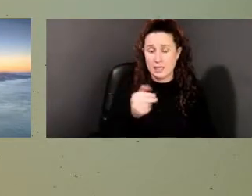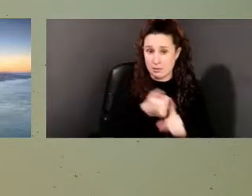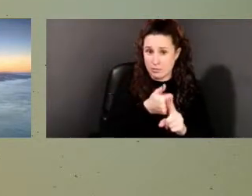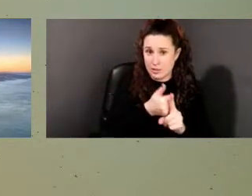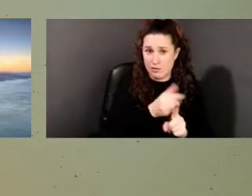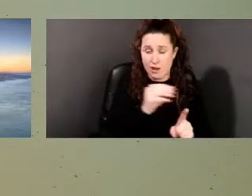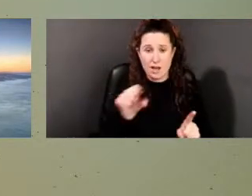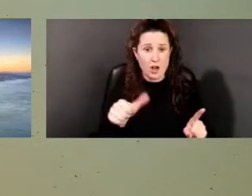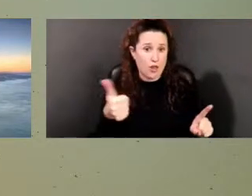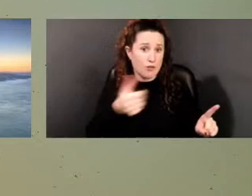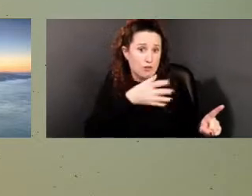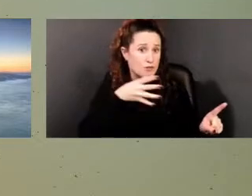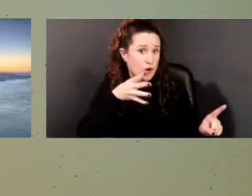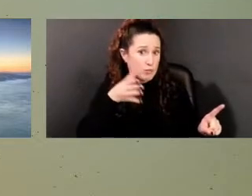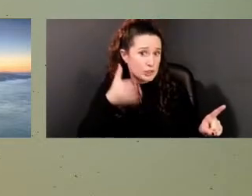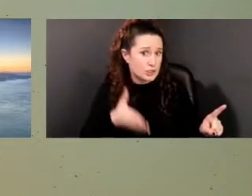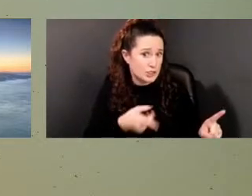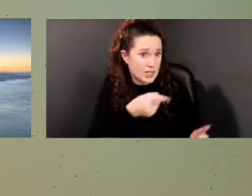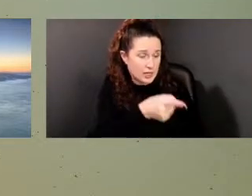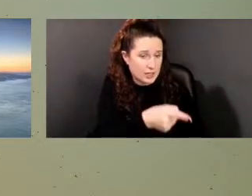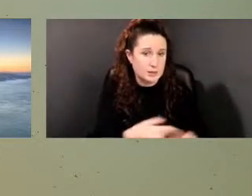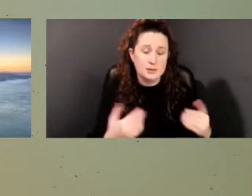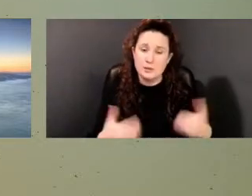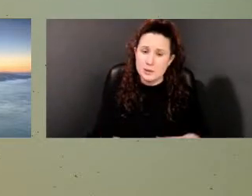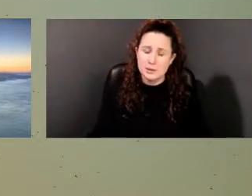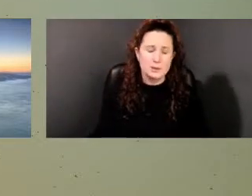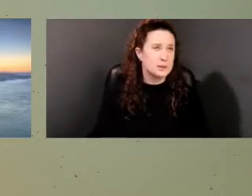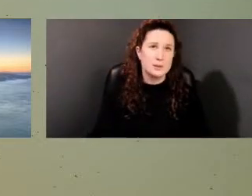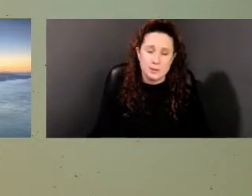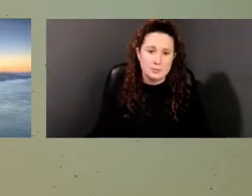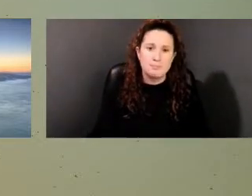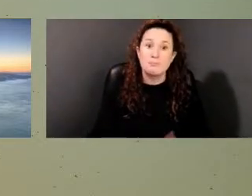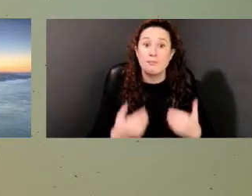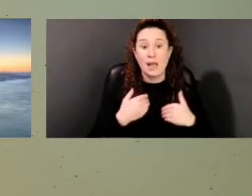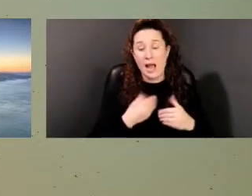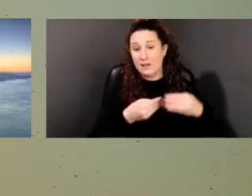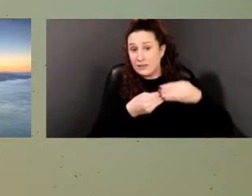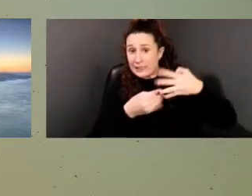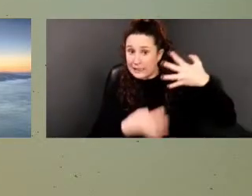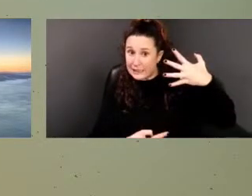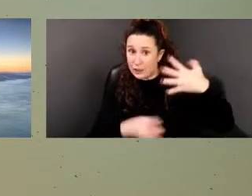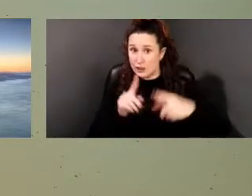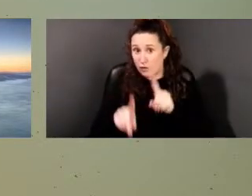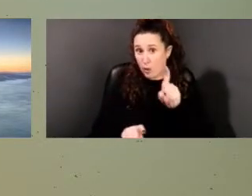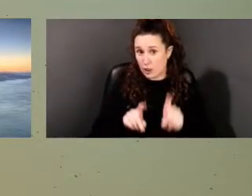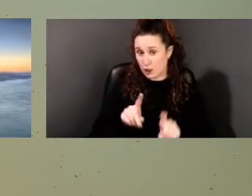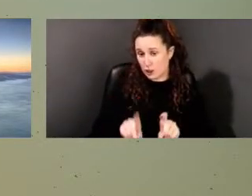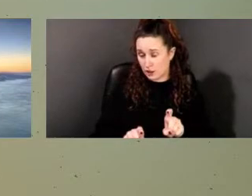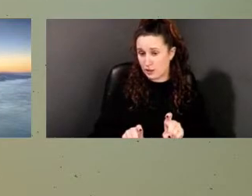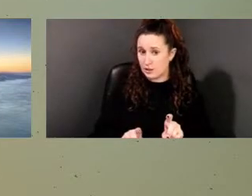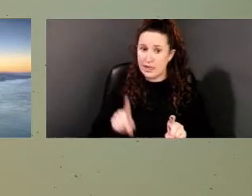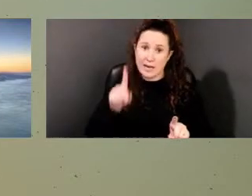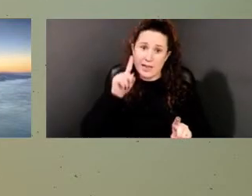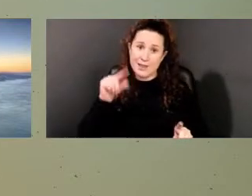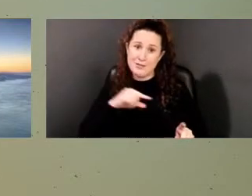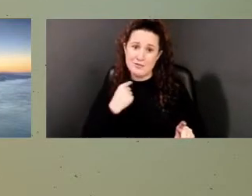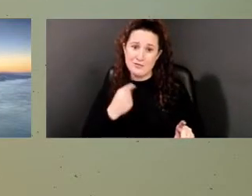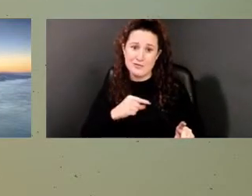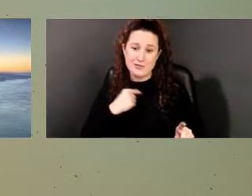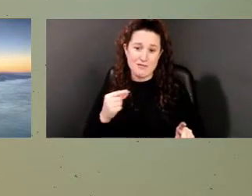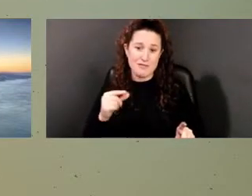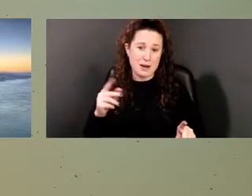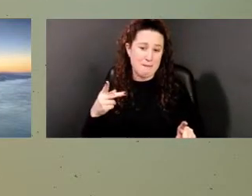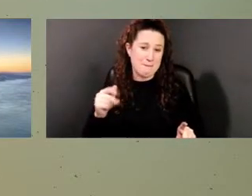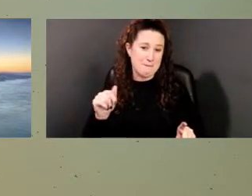so we've got a series of questions and, and, and, and Page's last comment, I think, goes right to this